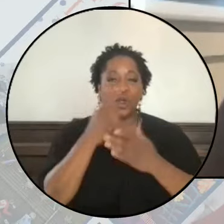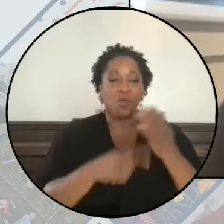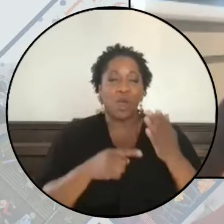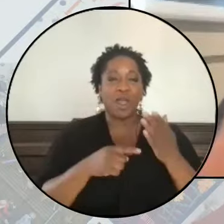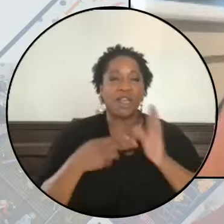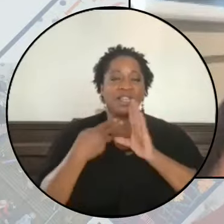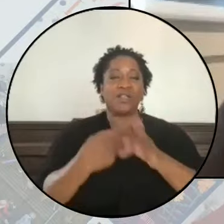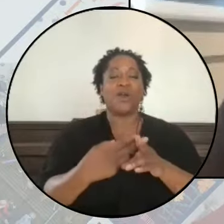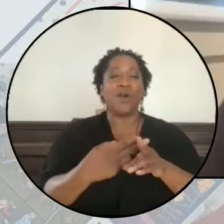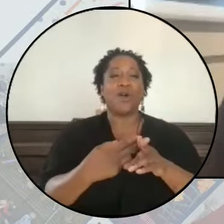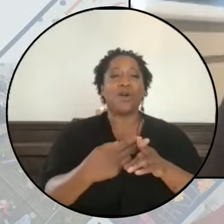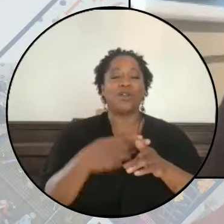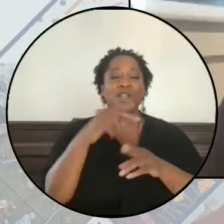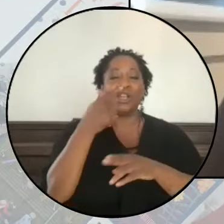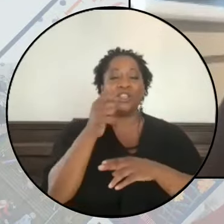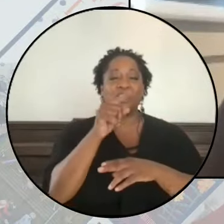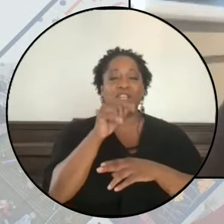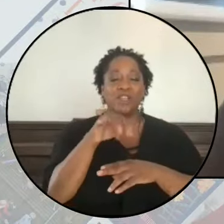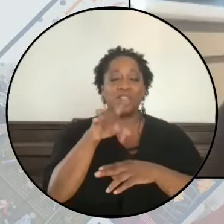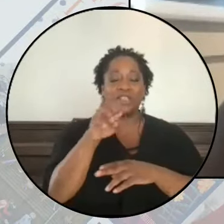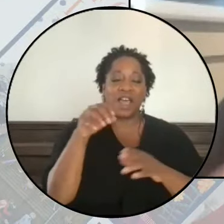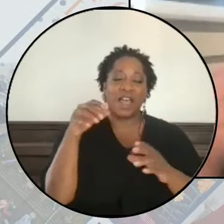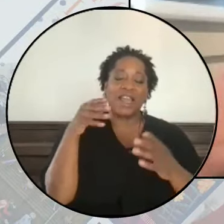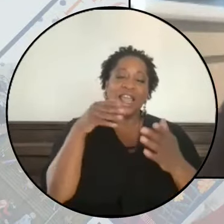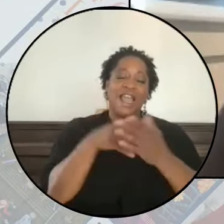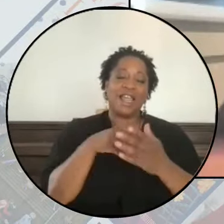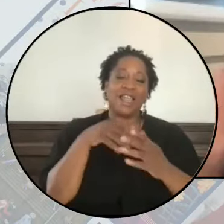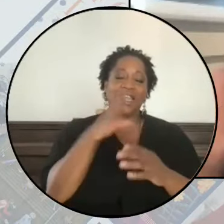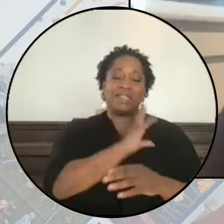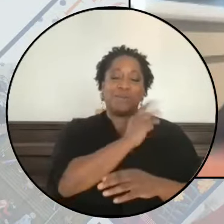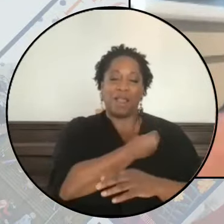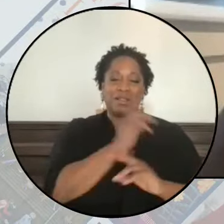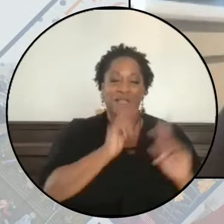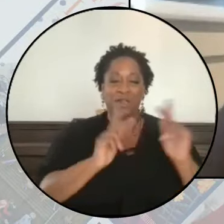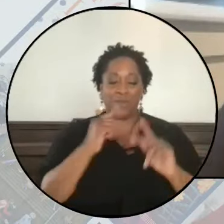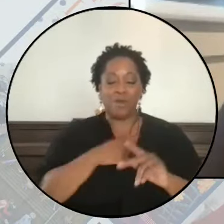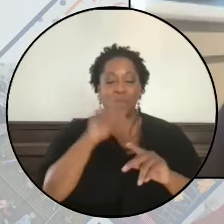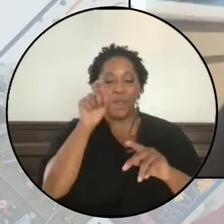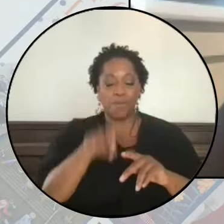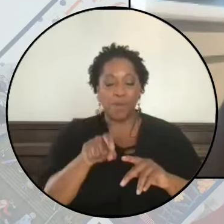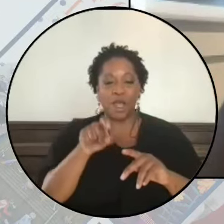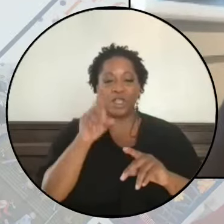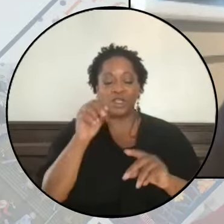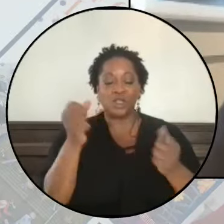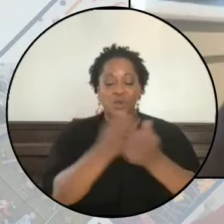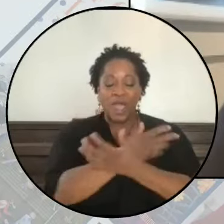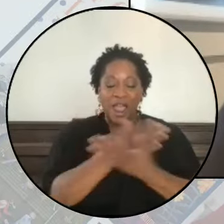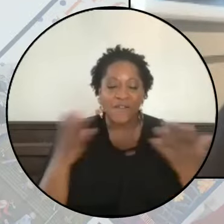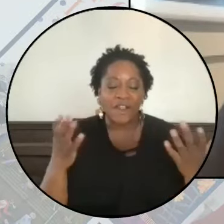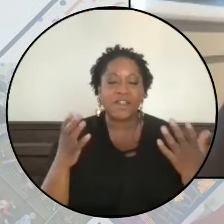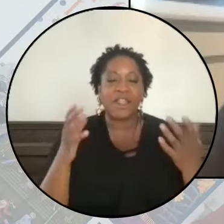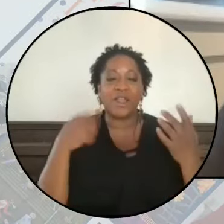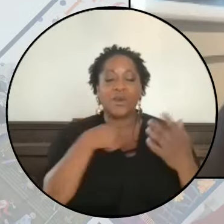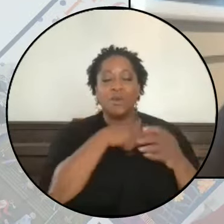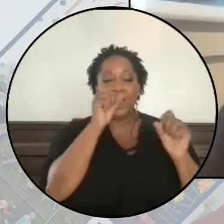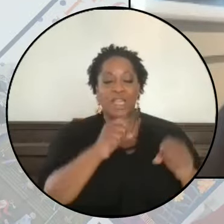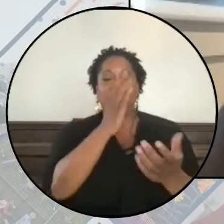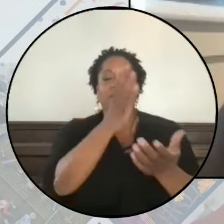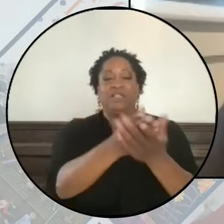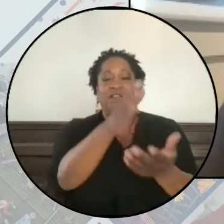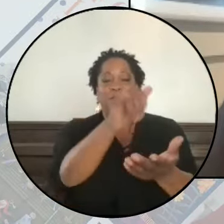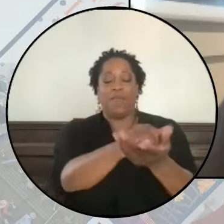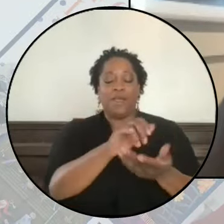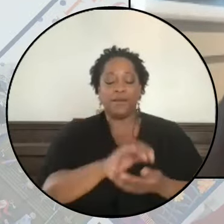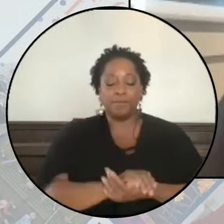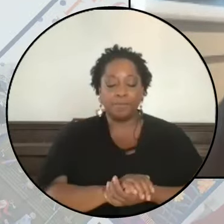be understood as genocide against Palestinians, and we must do every single thing we can to stop it.